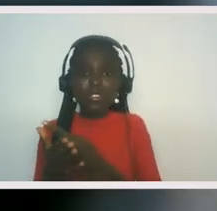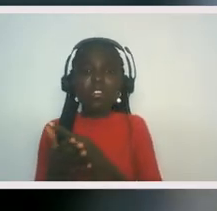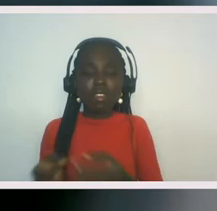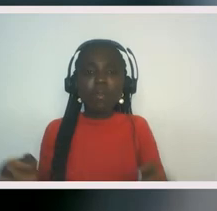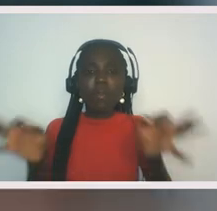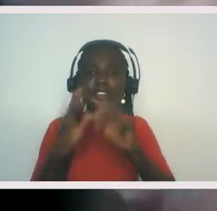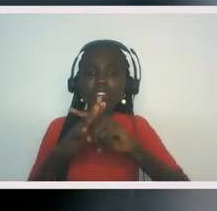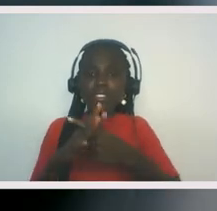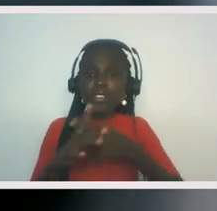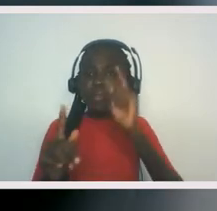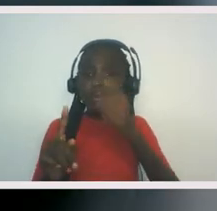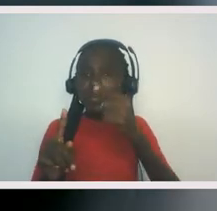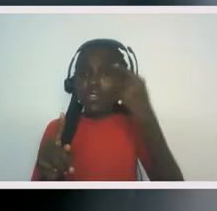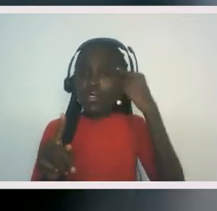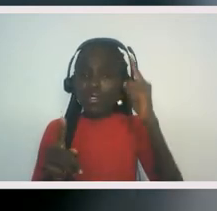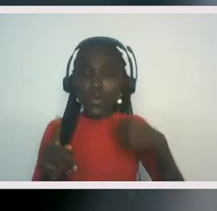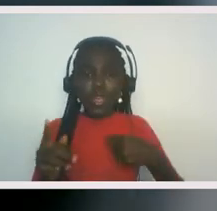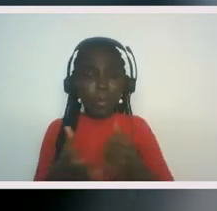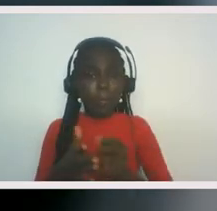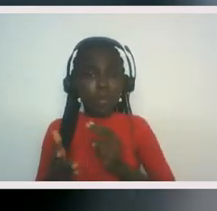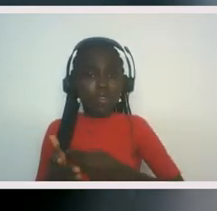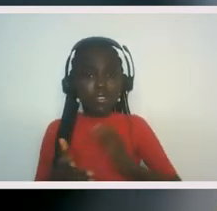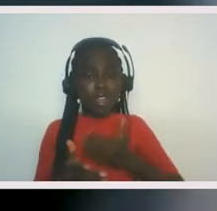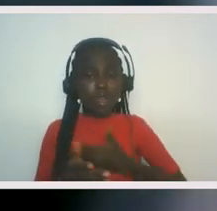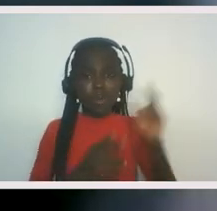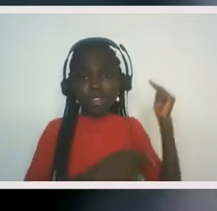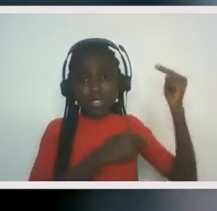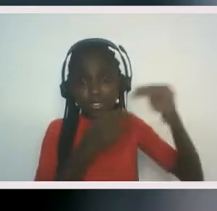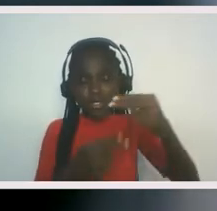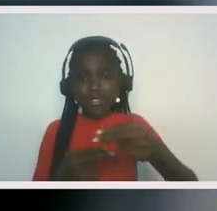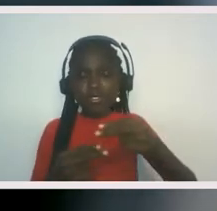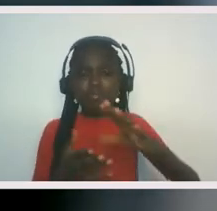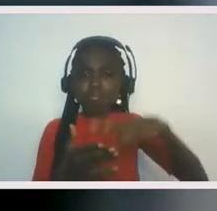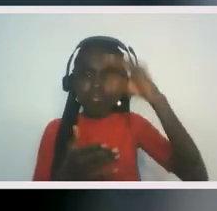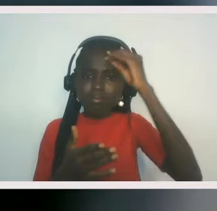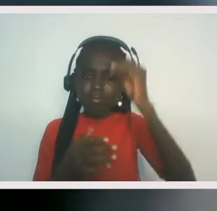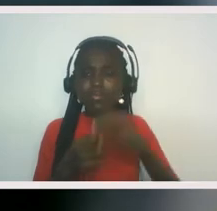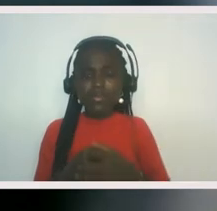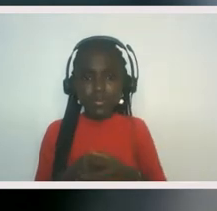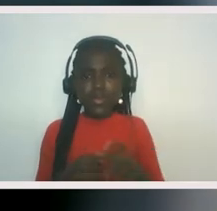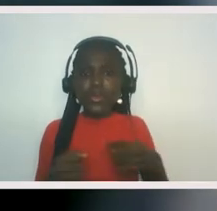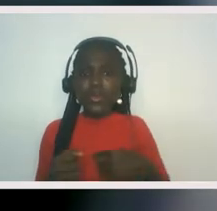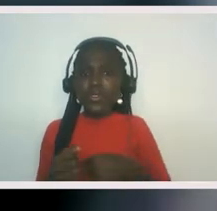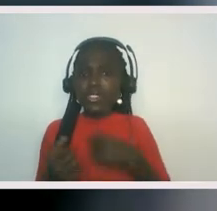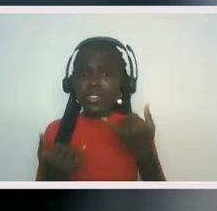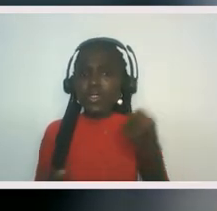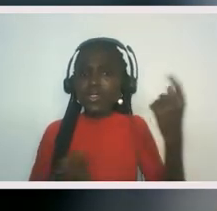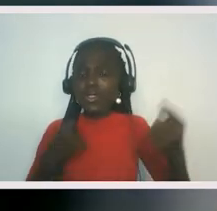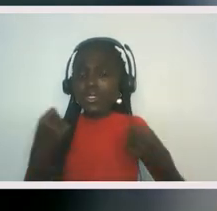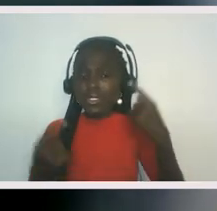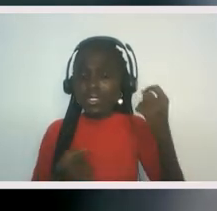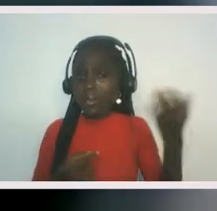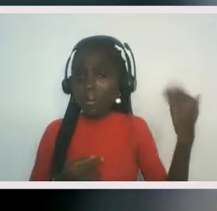point where we begin to relearn our history because we now understand that the history we were taught was not